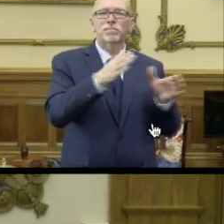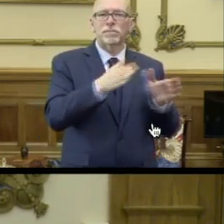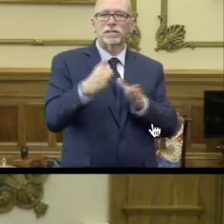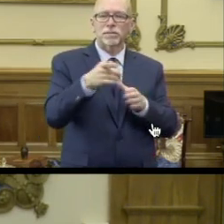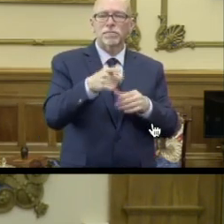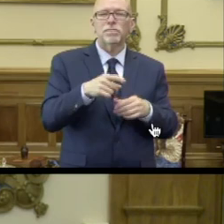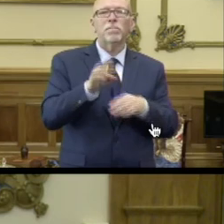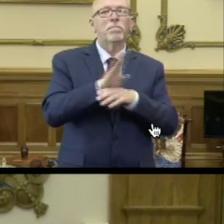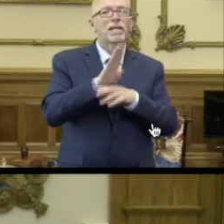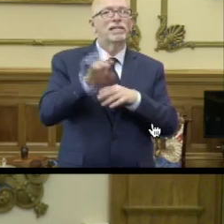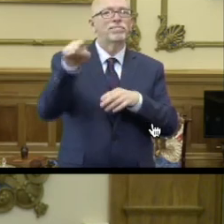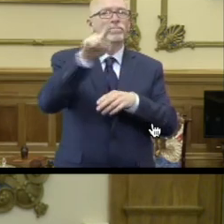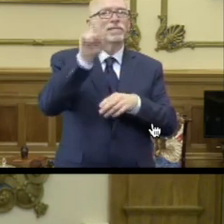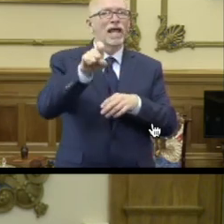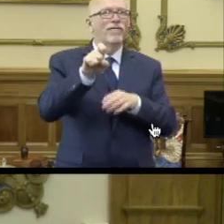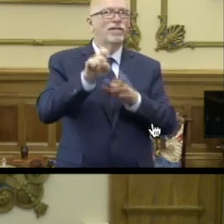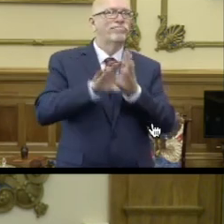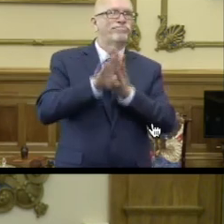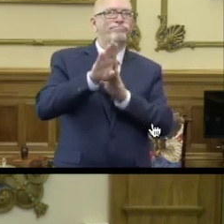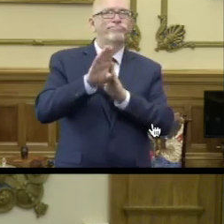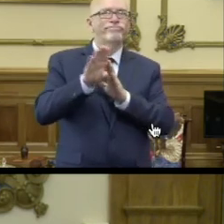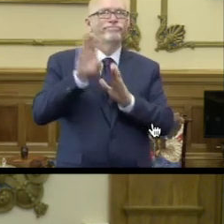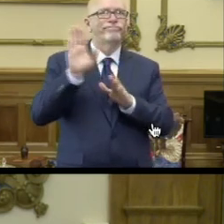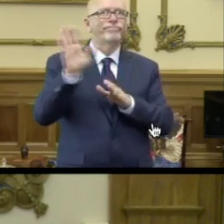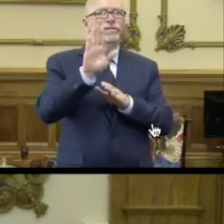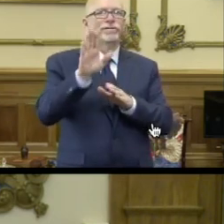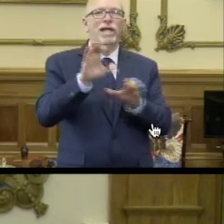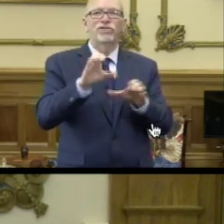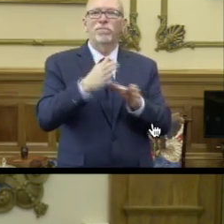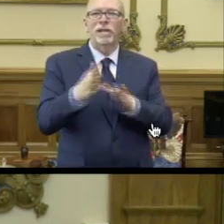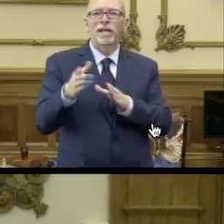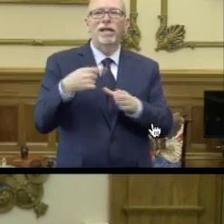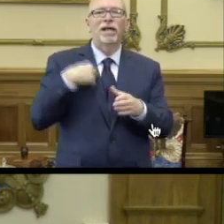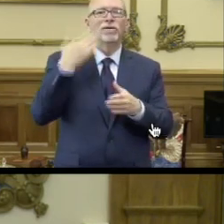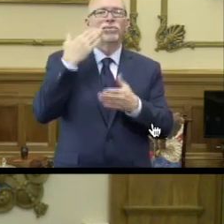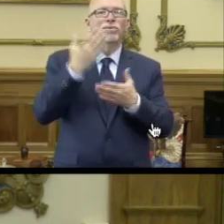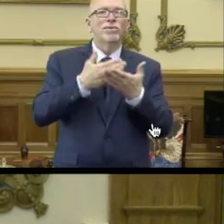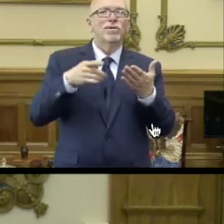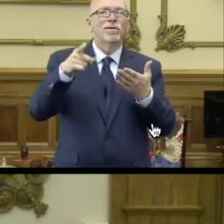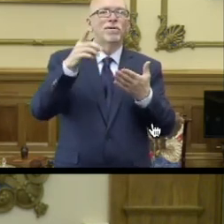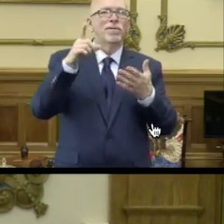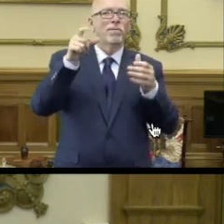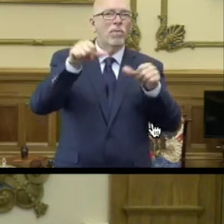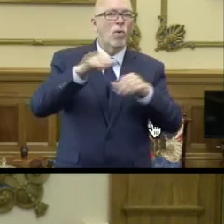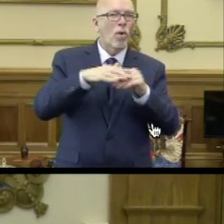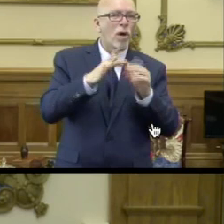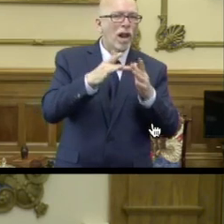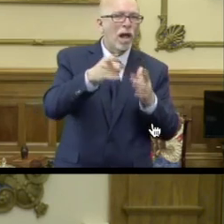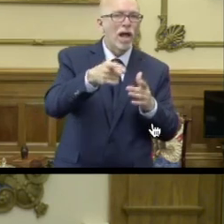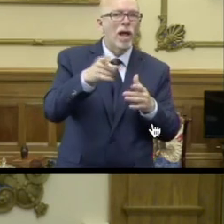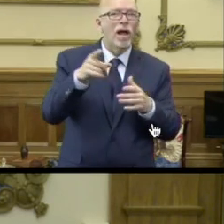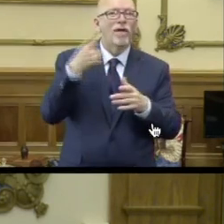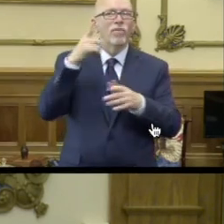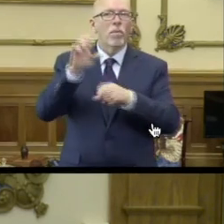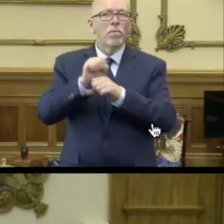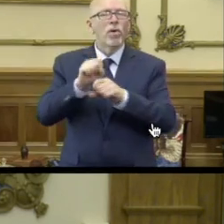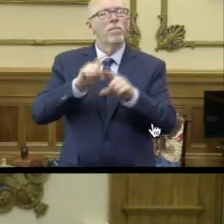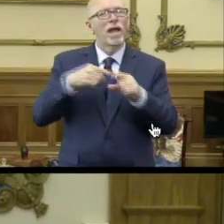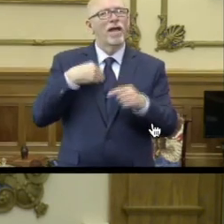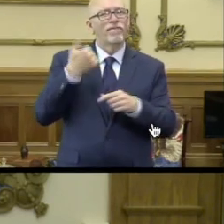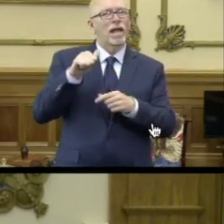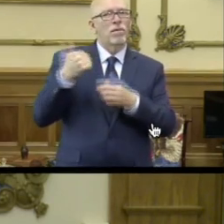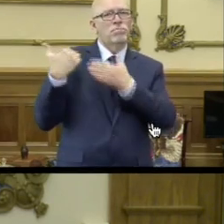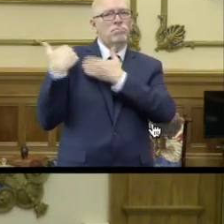that businesses have to create. I know that says that they must post it online and share it with their employees, but is there any sort of